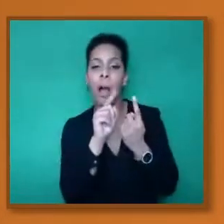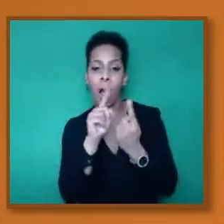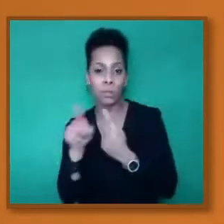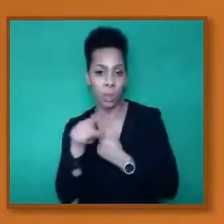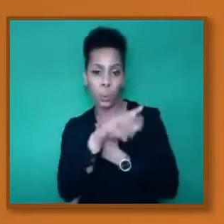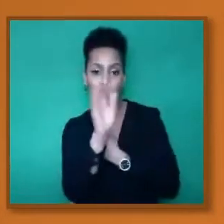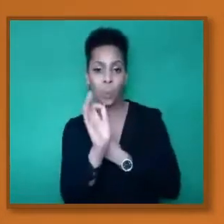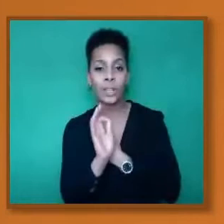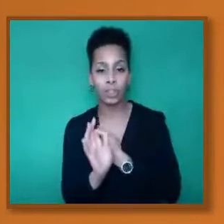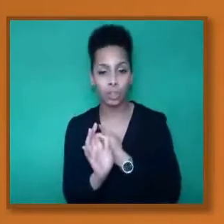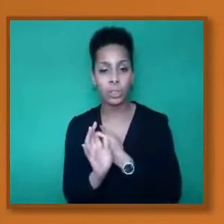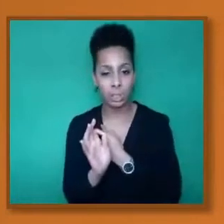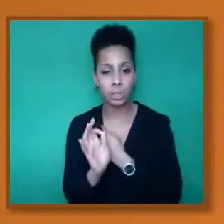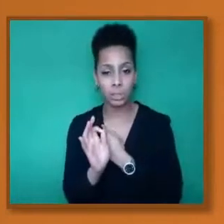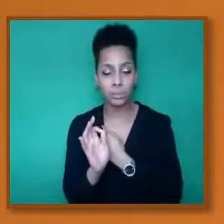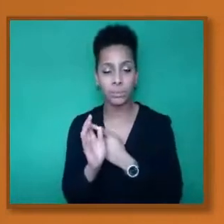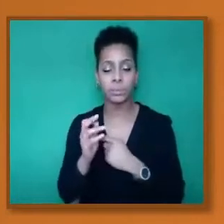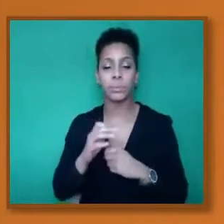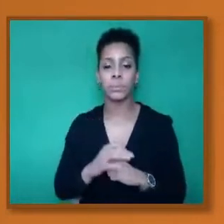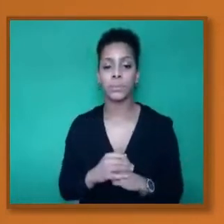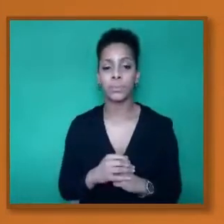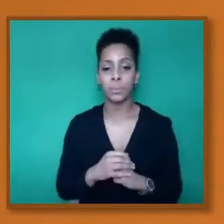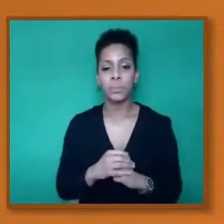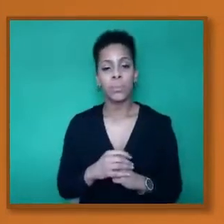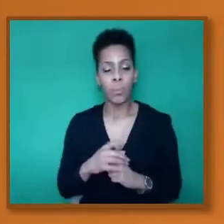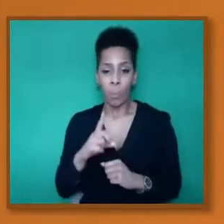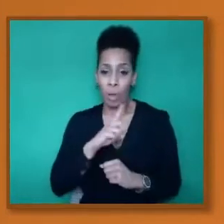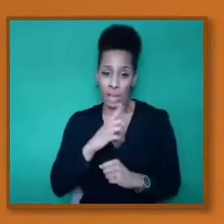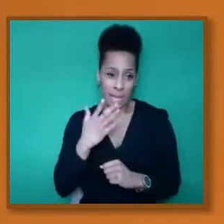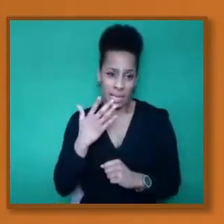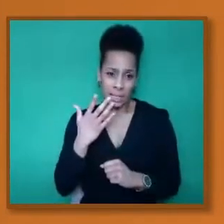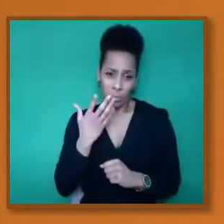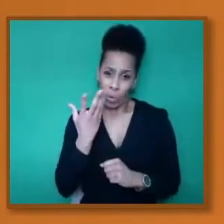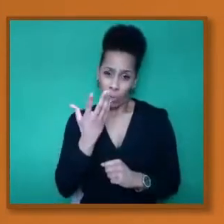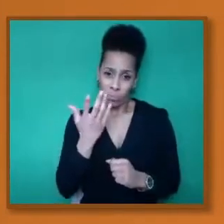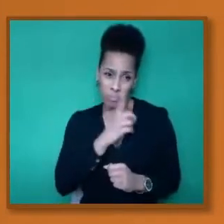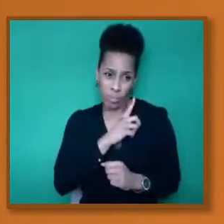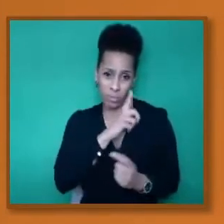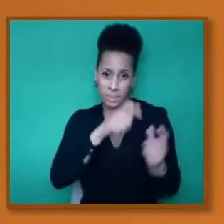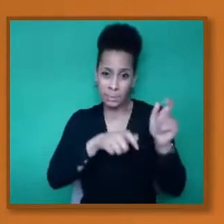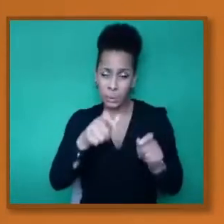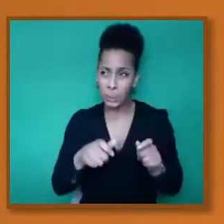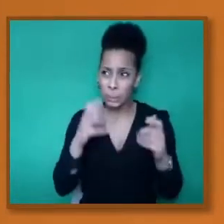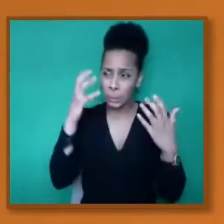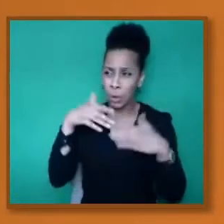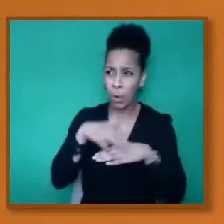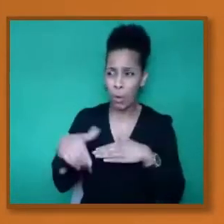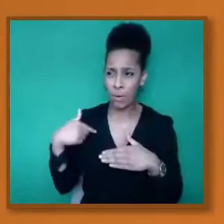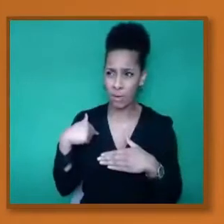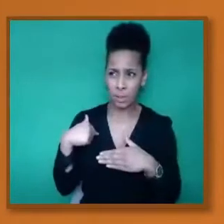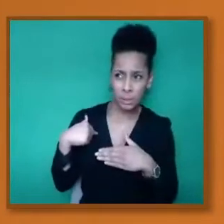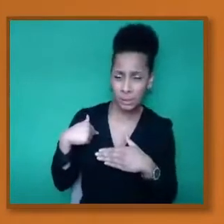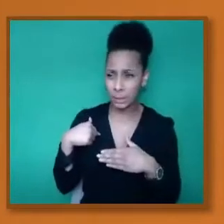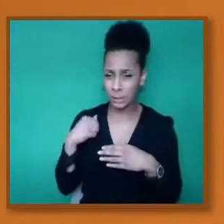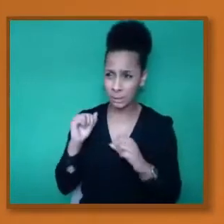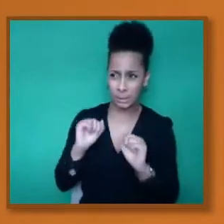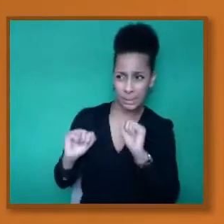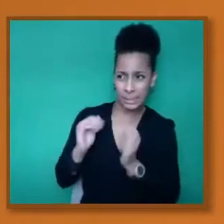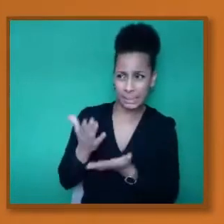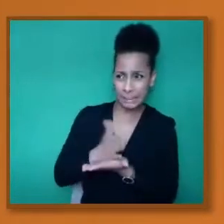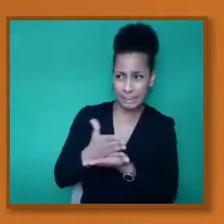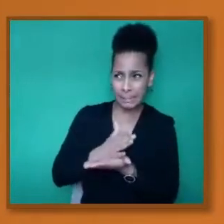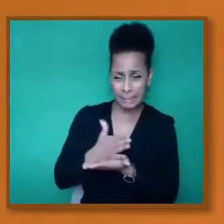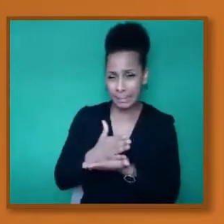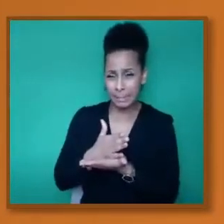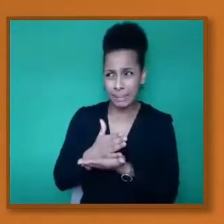deal with some of the hesitancy. And people have read a lot about the politics about the low take up in some other